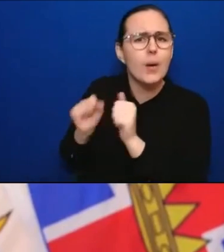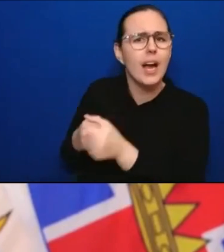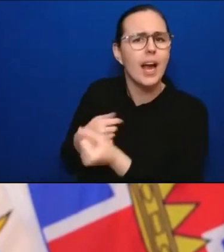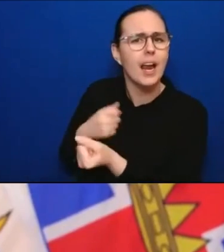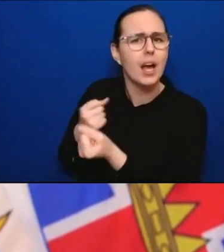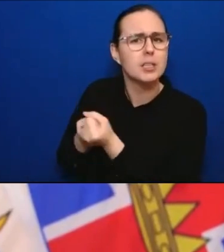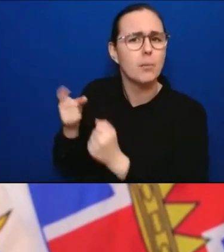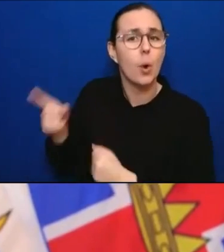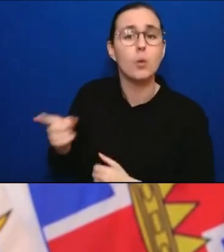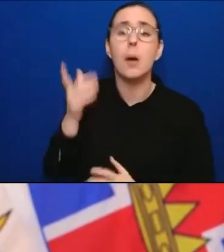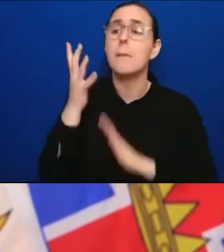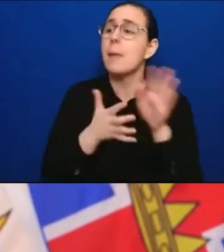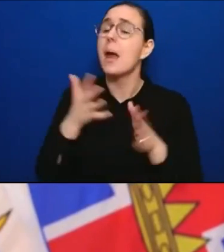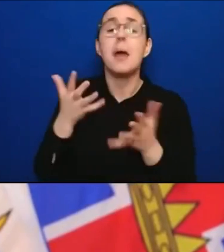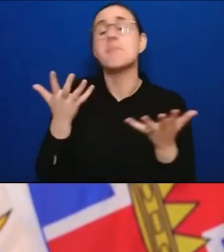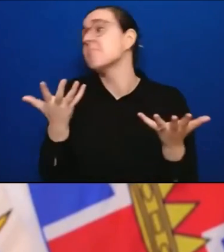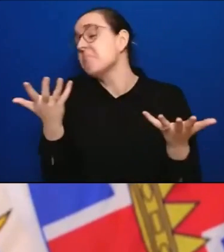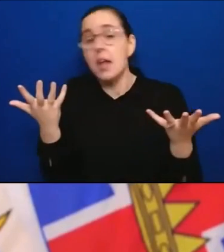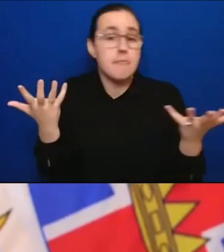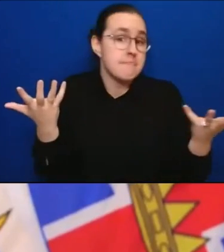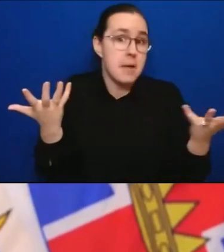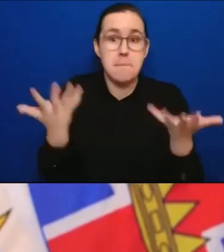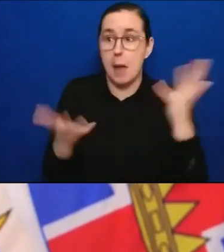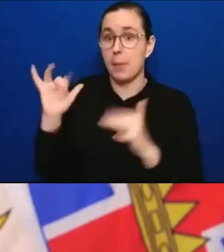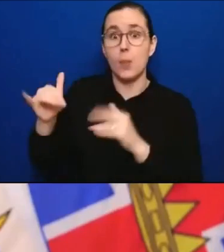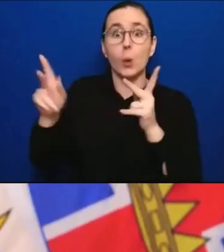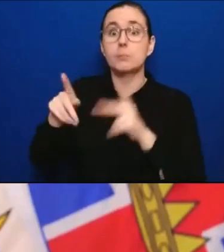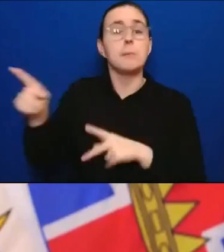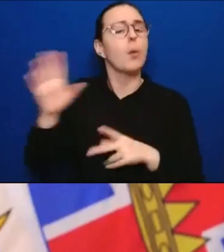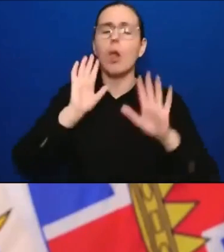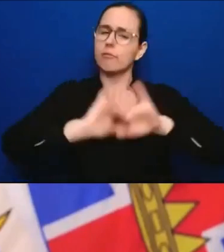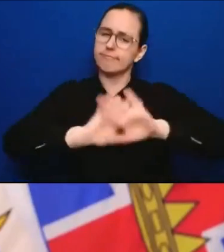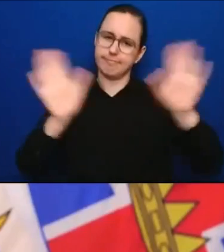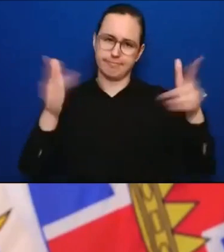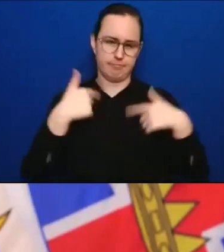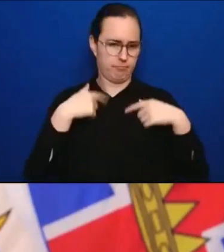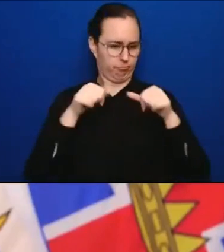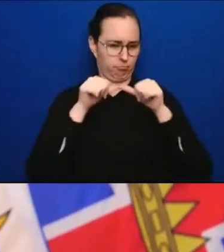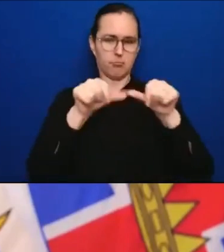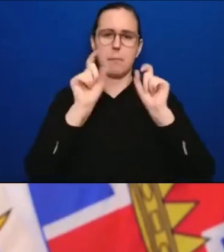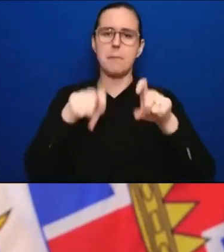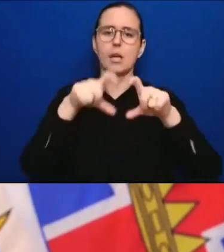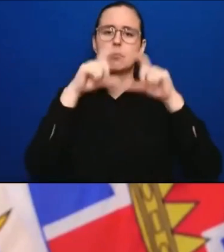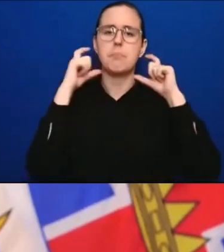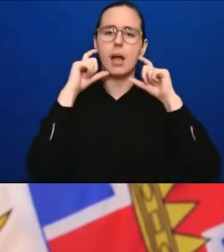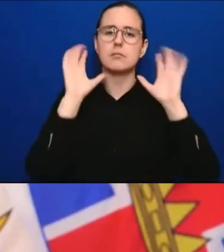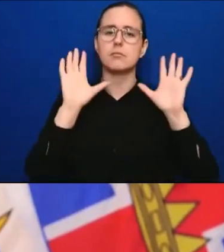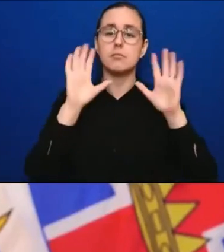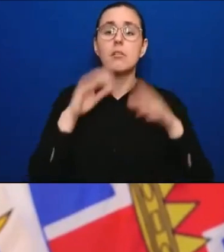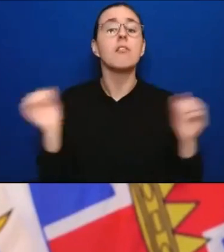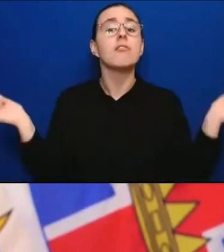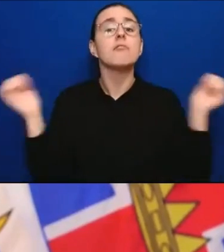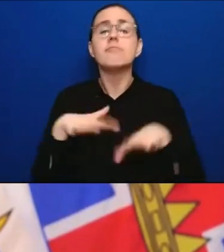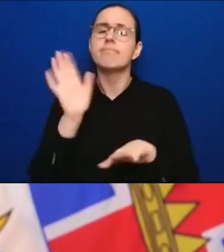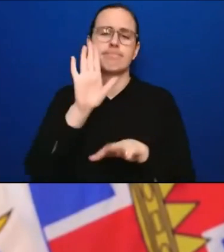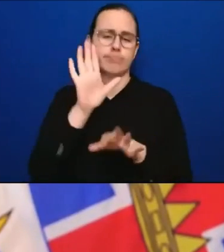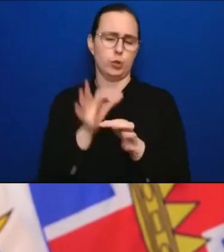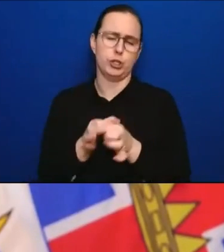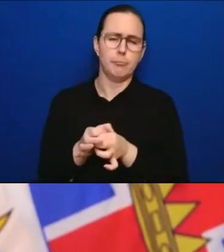do on an ongoing basis. And, you know, keeping gatherings small. If we look at making